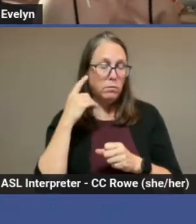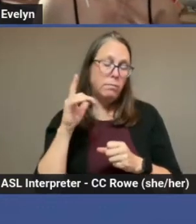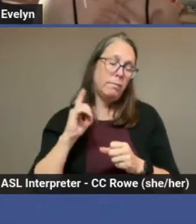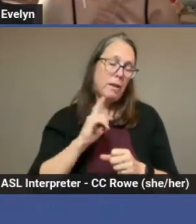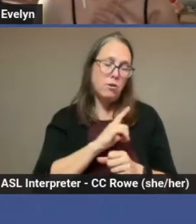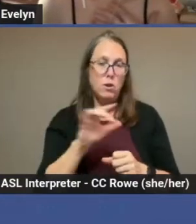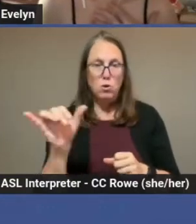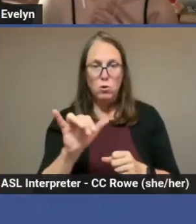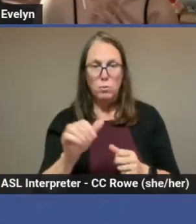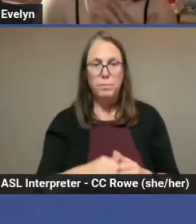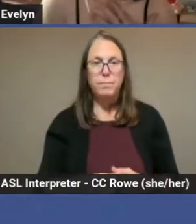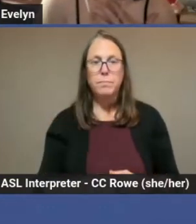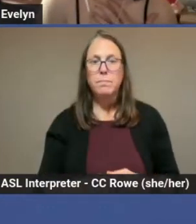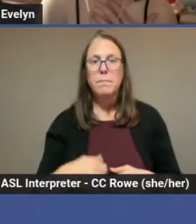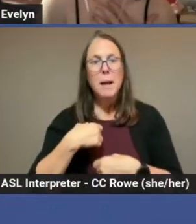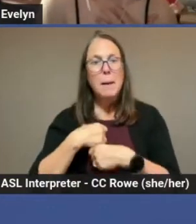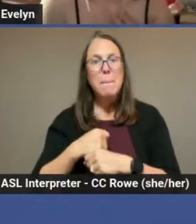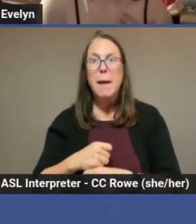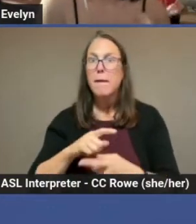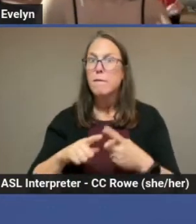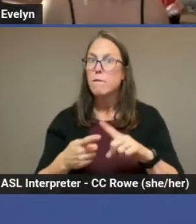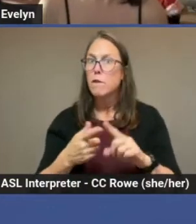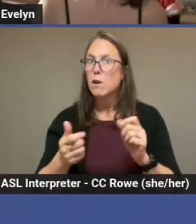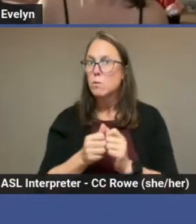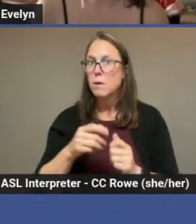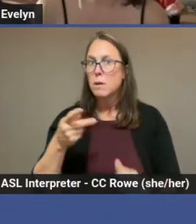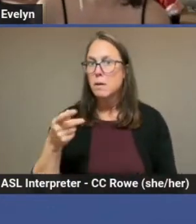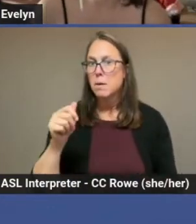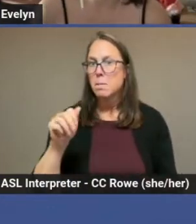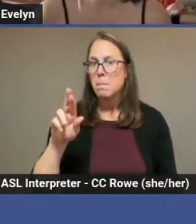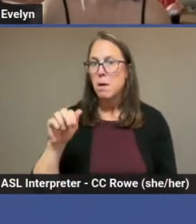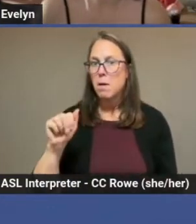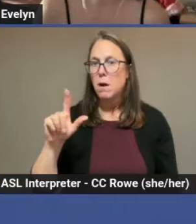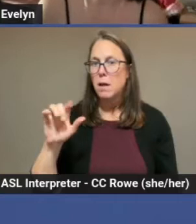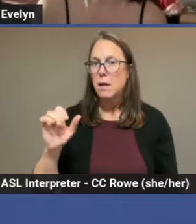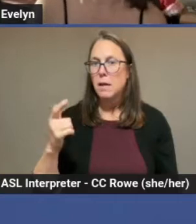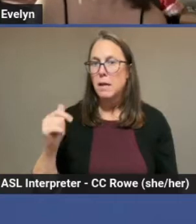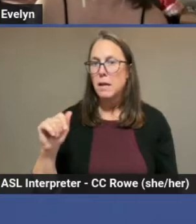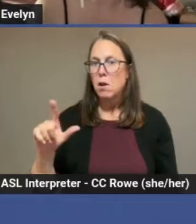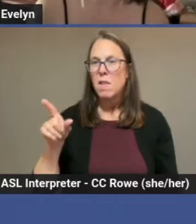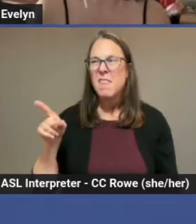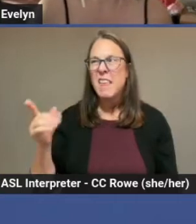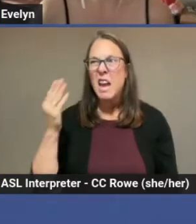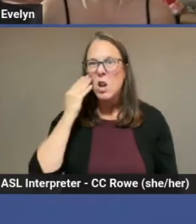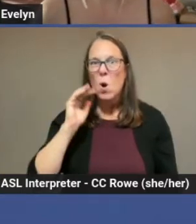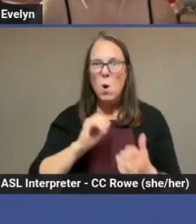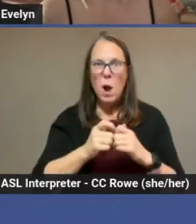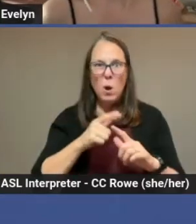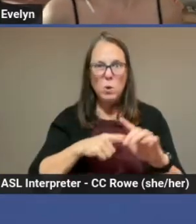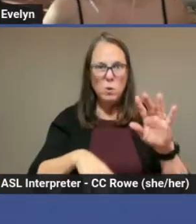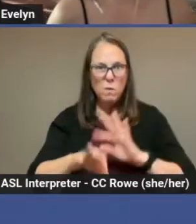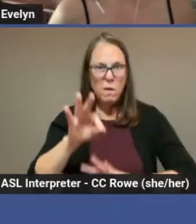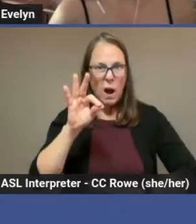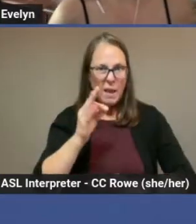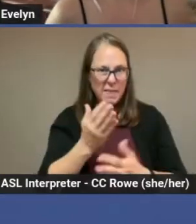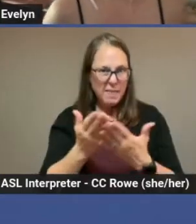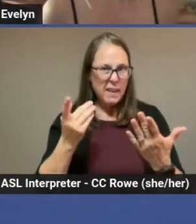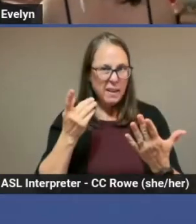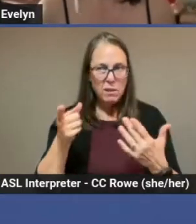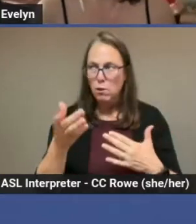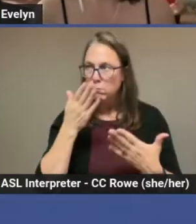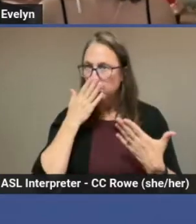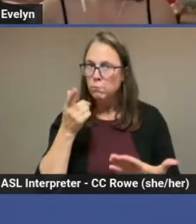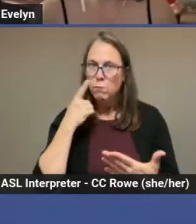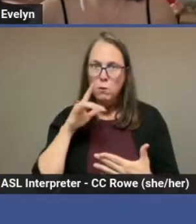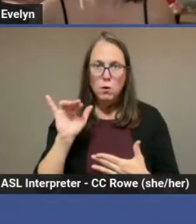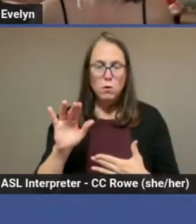Make friends with a paralegal. They know how to find stuff. They are really good at it for their job. So that is a great